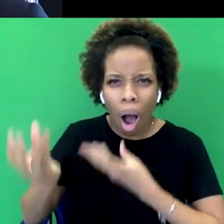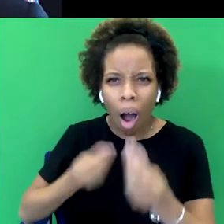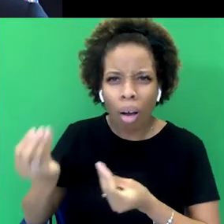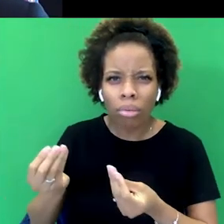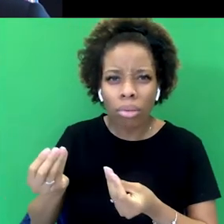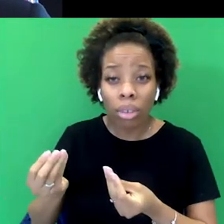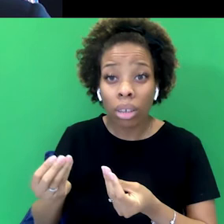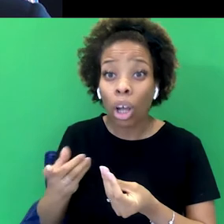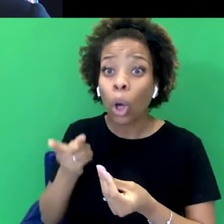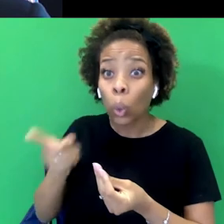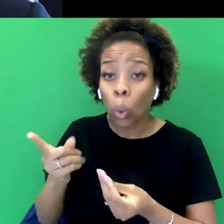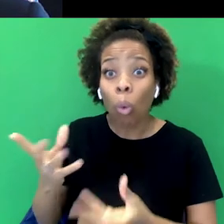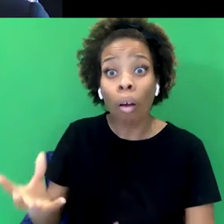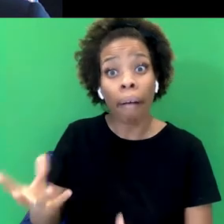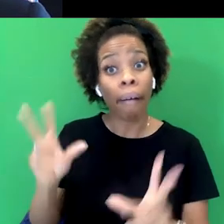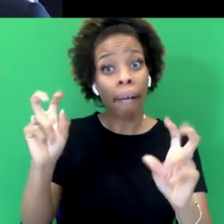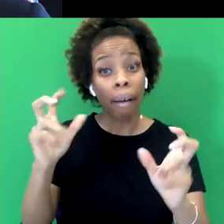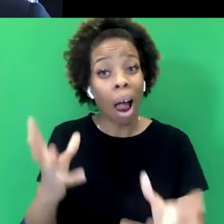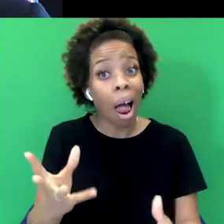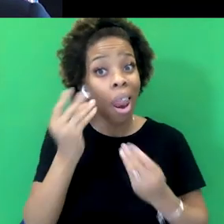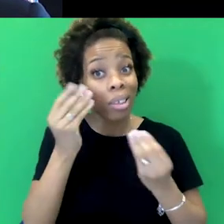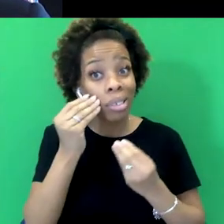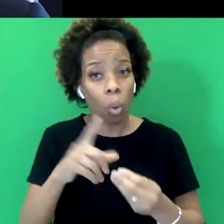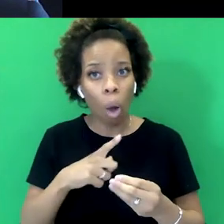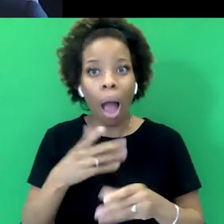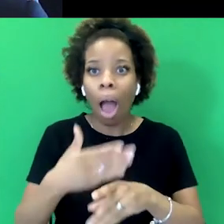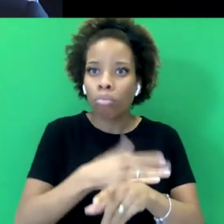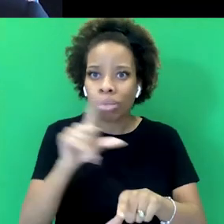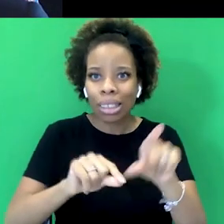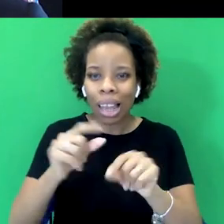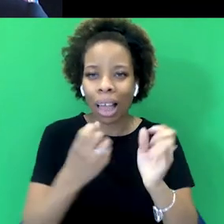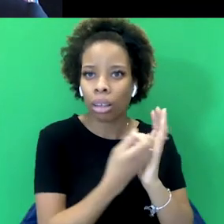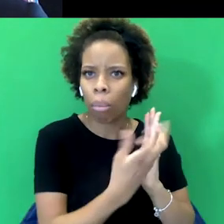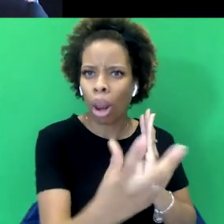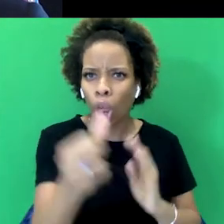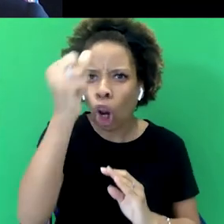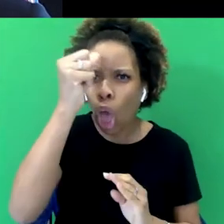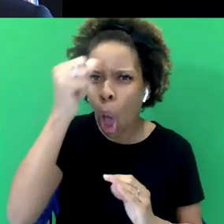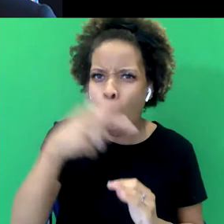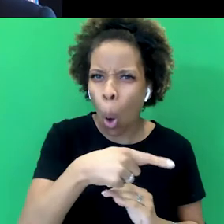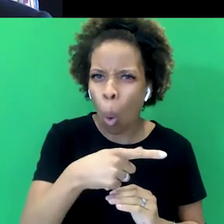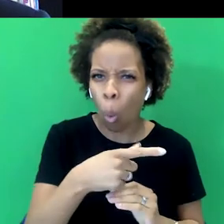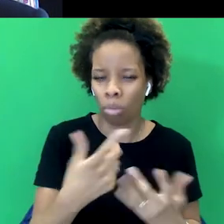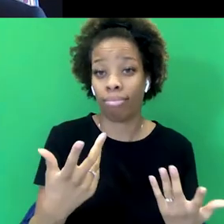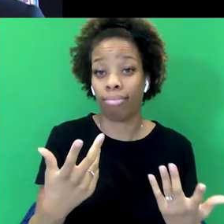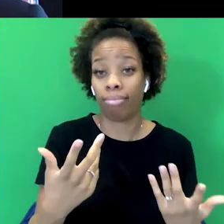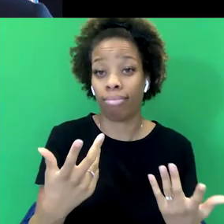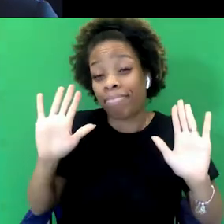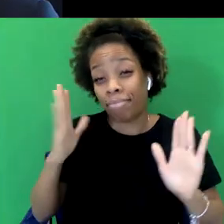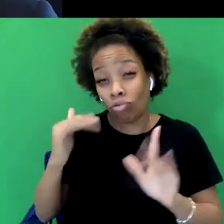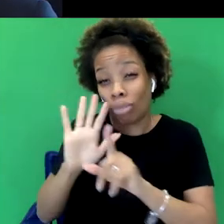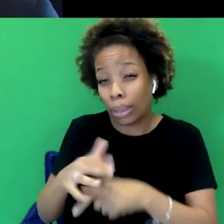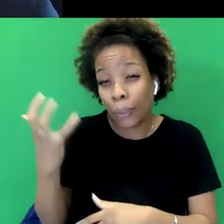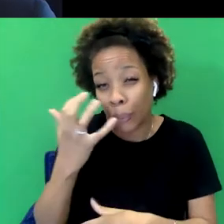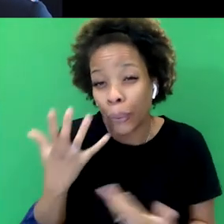been preselected, because they agree with you. Right? There's something quite racist about that as well, I think. Anyway. Yeah, and it's